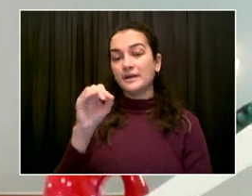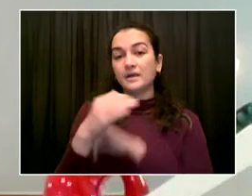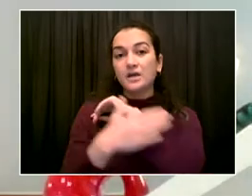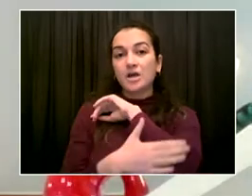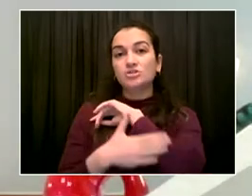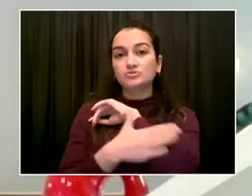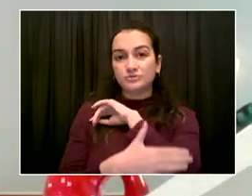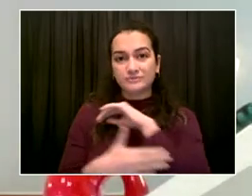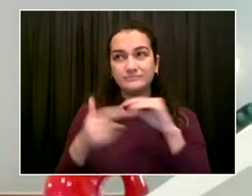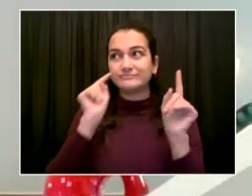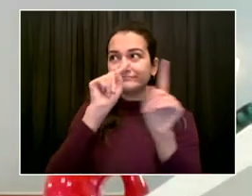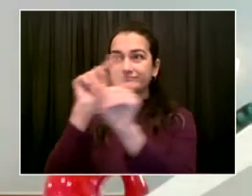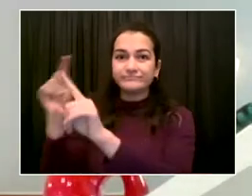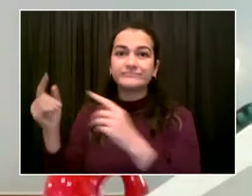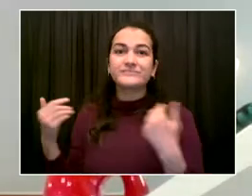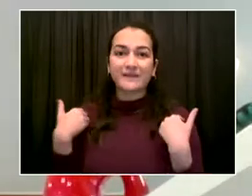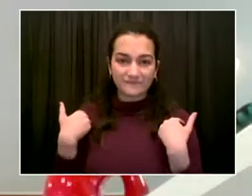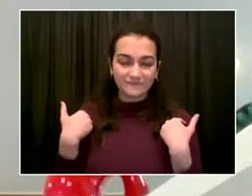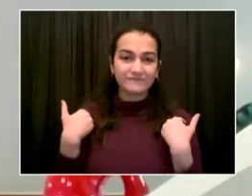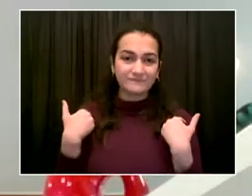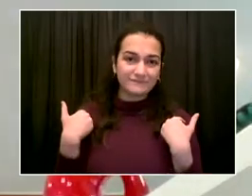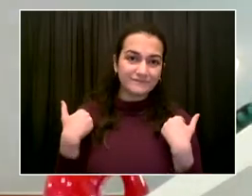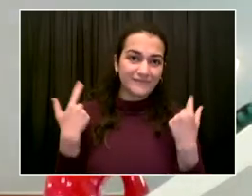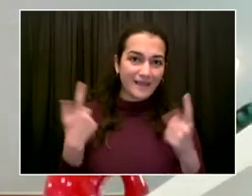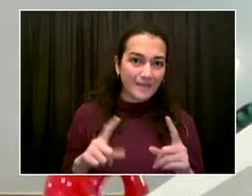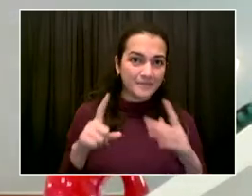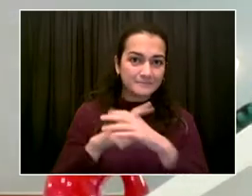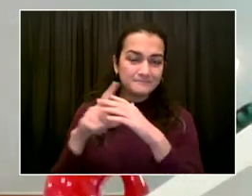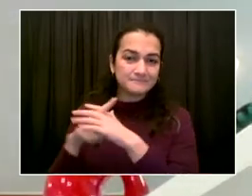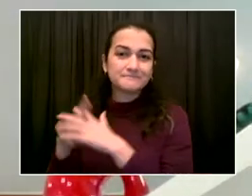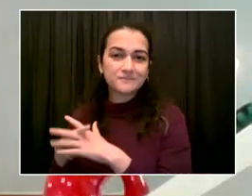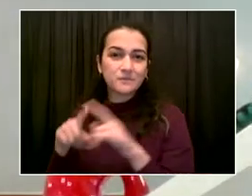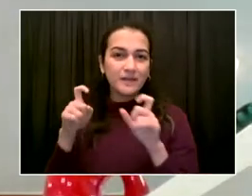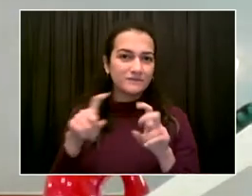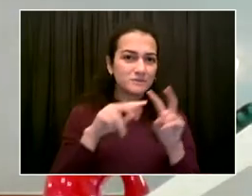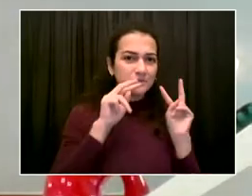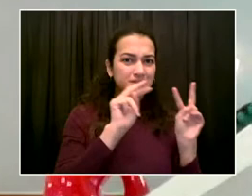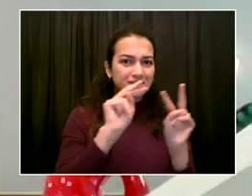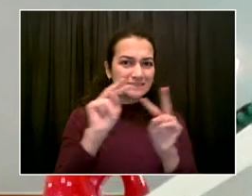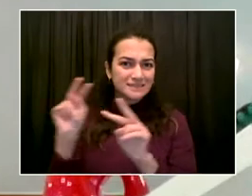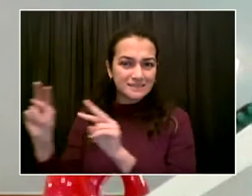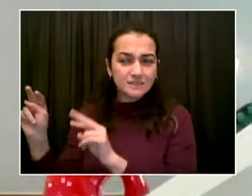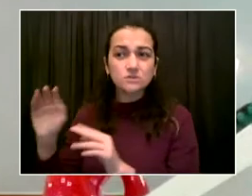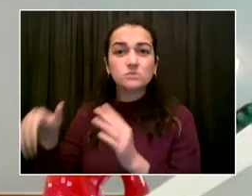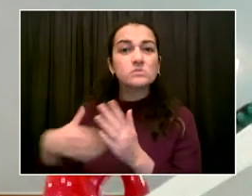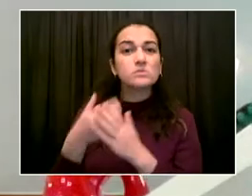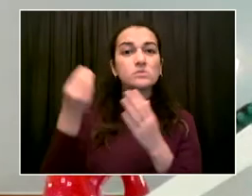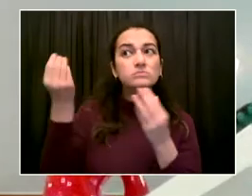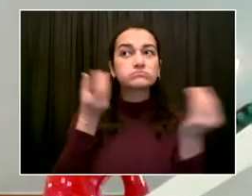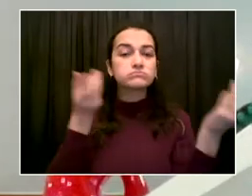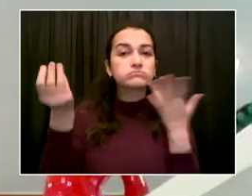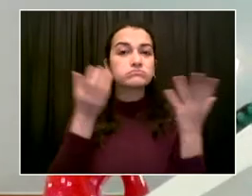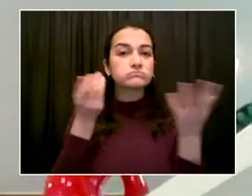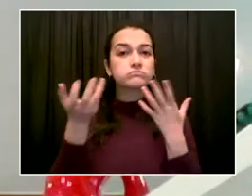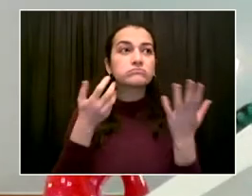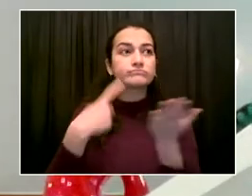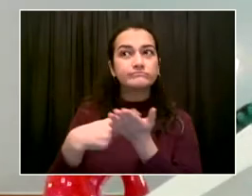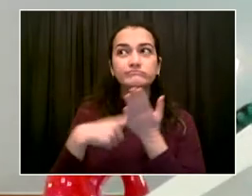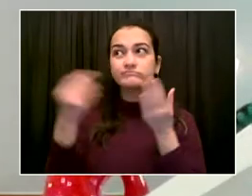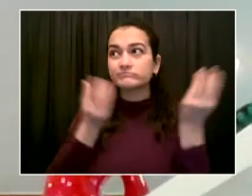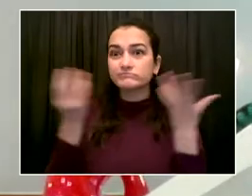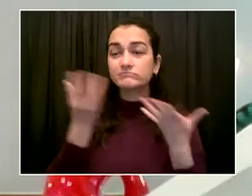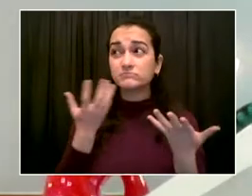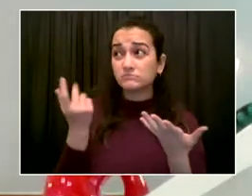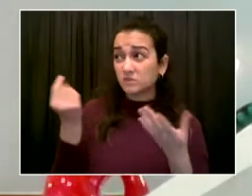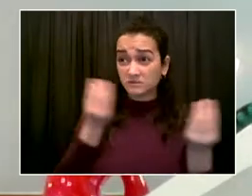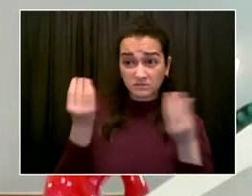of Omicron. We're going to adapt. We're going to add countries to that list over time. But our goal in New York City has always been to do as much testing as we can to